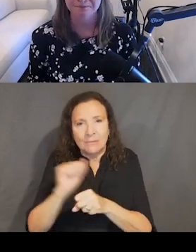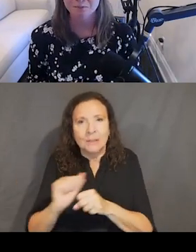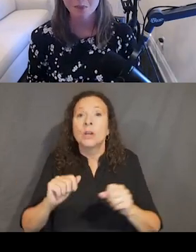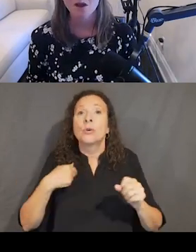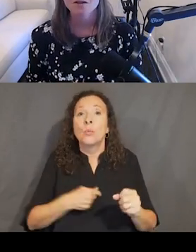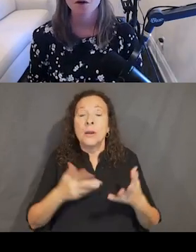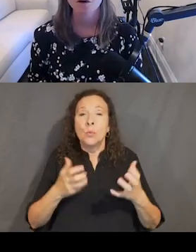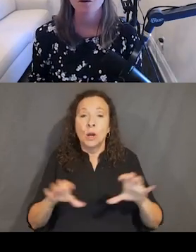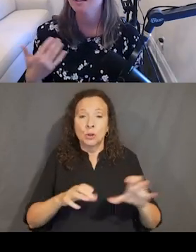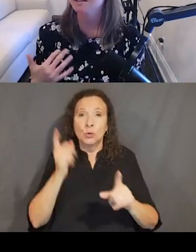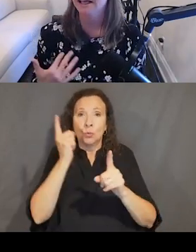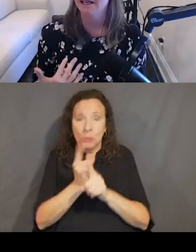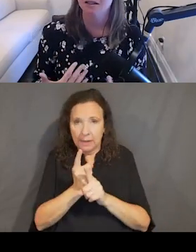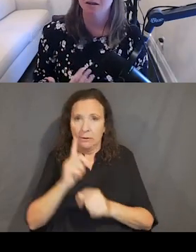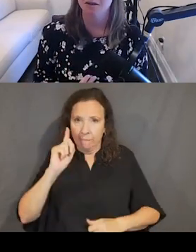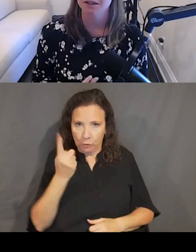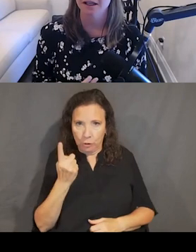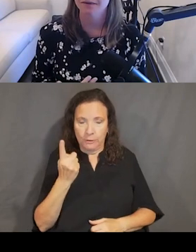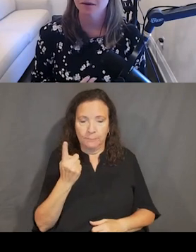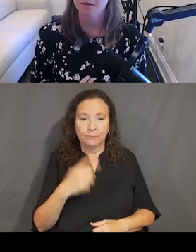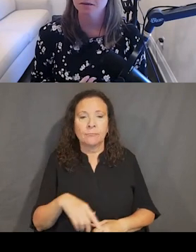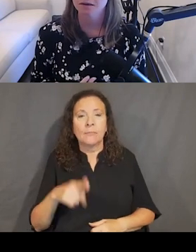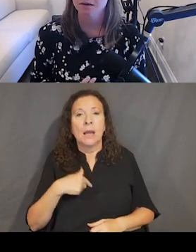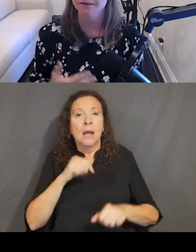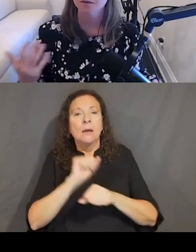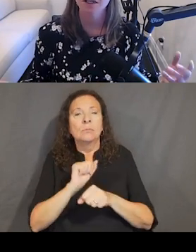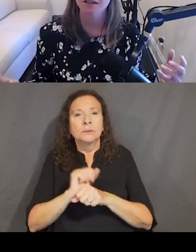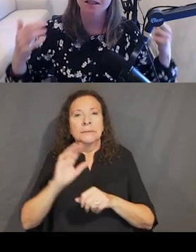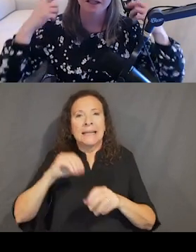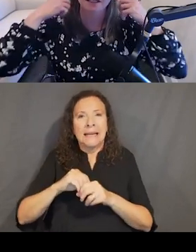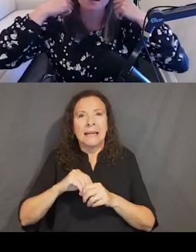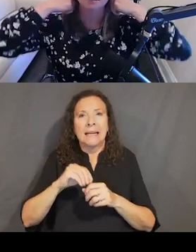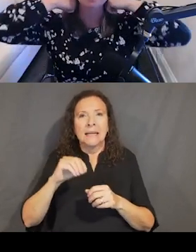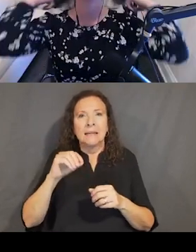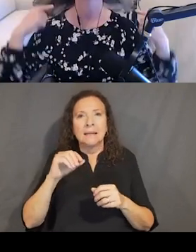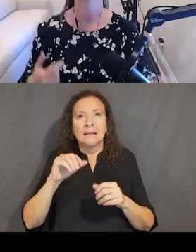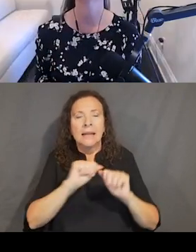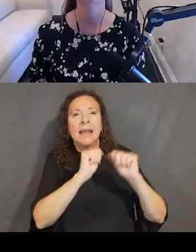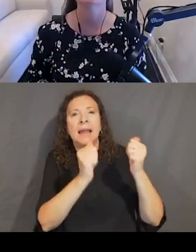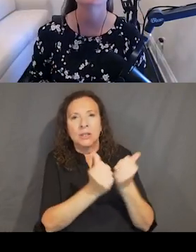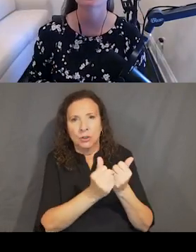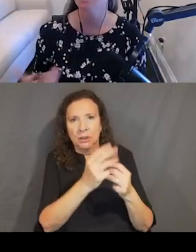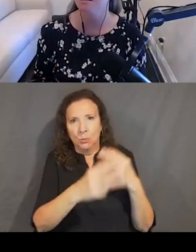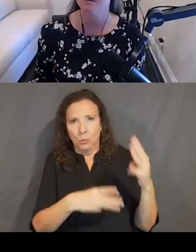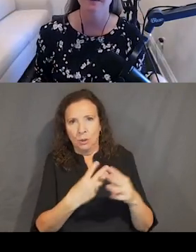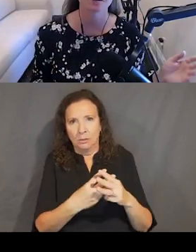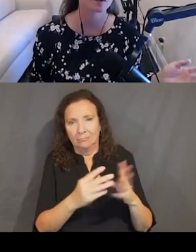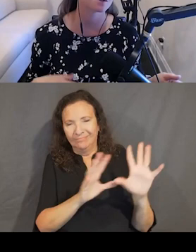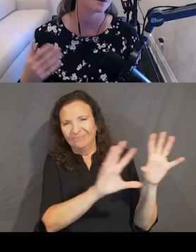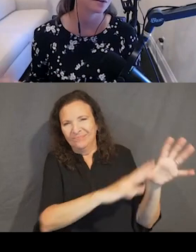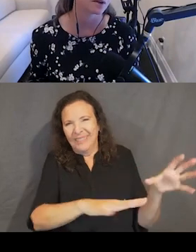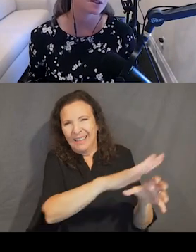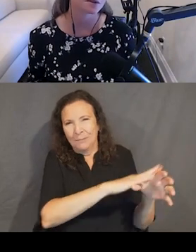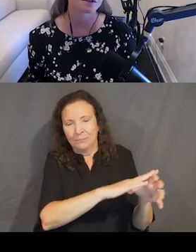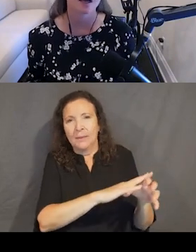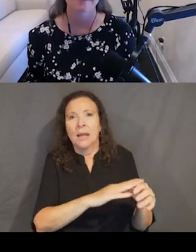possible. So I worked in the agency world. And if you work at a design agency, you're used to new customer after new